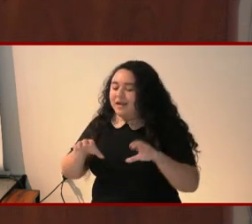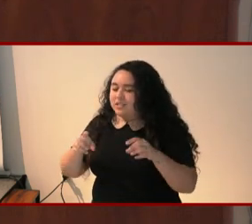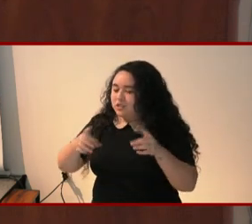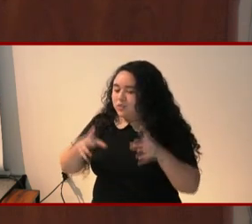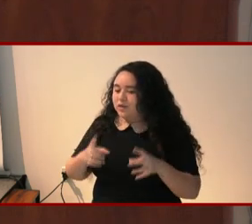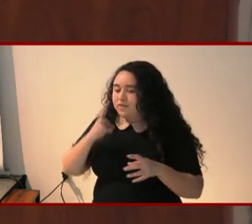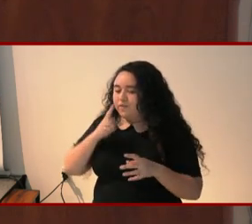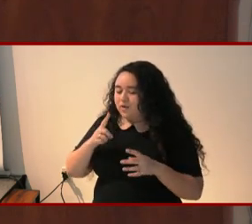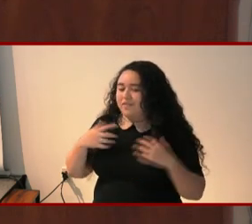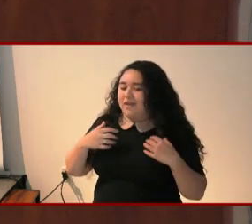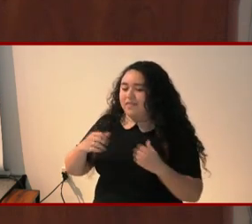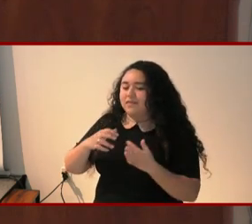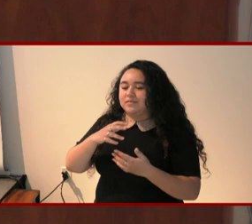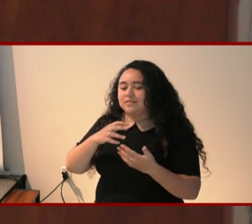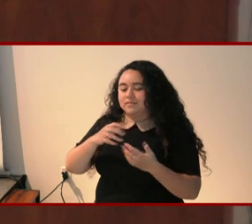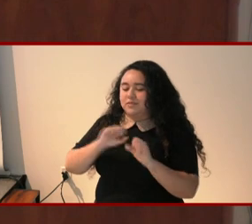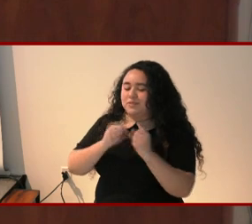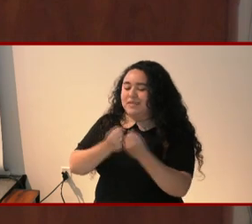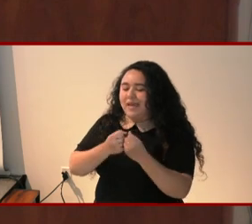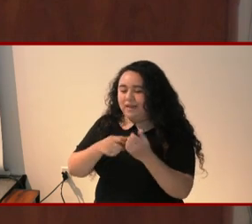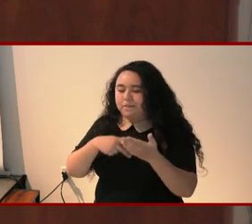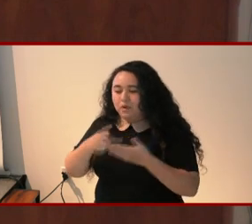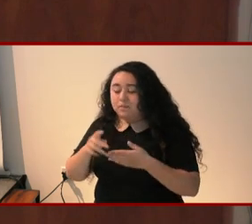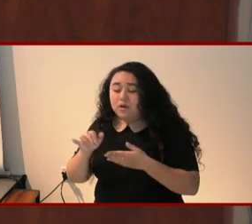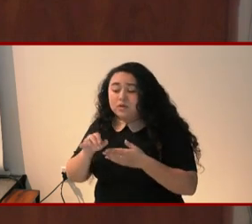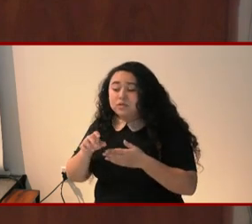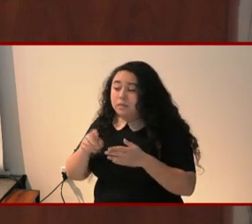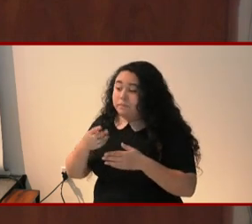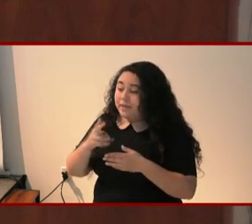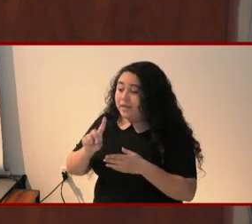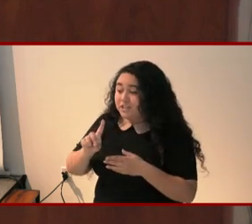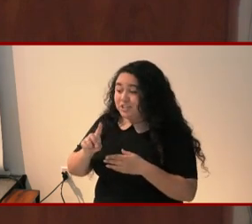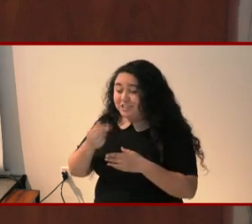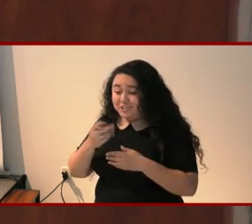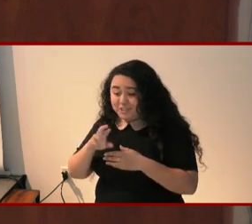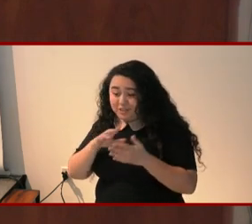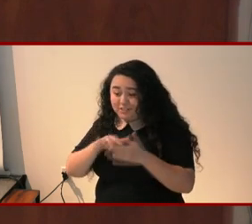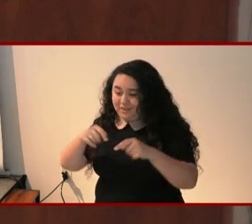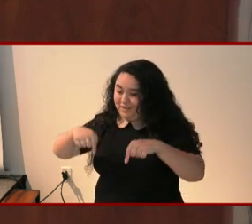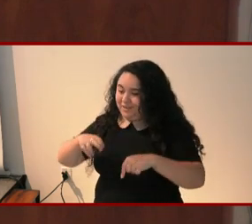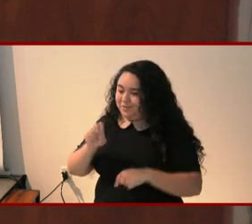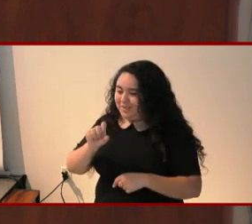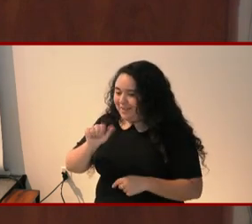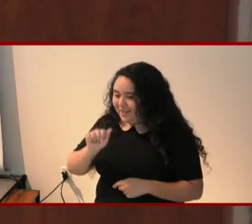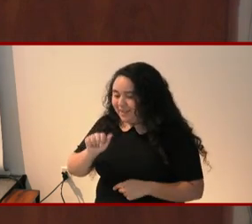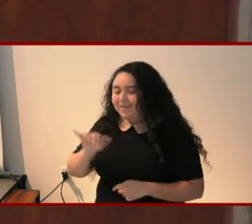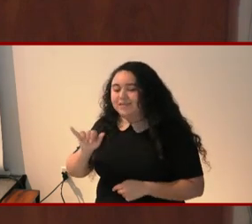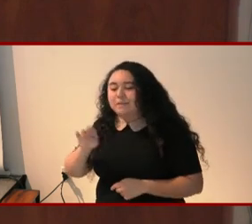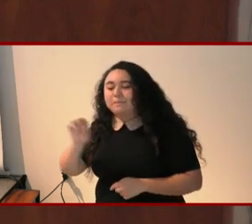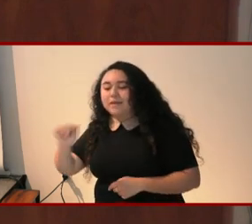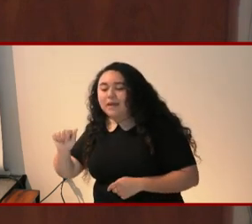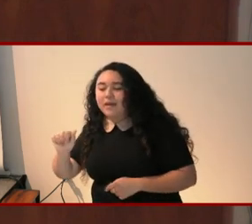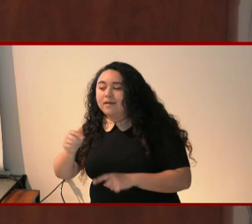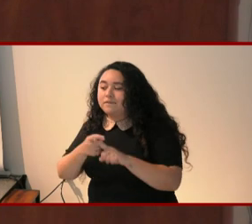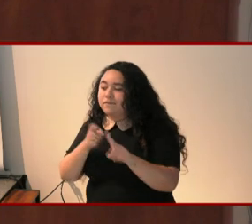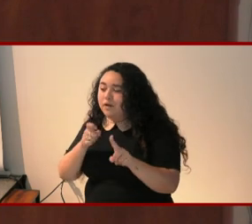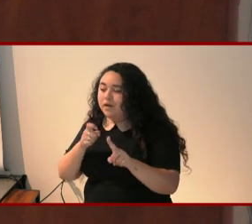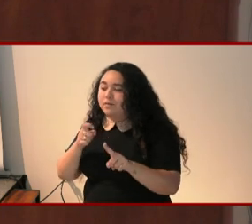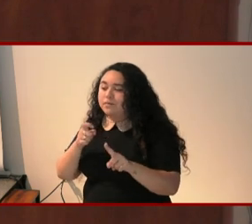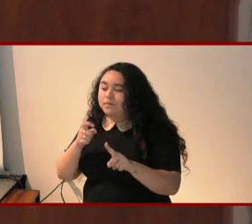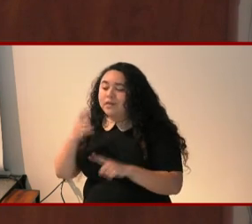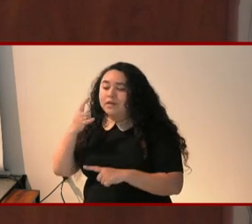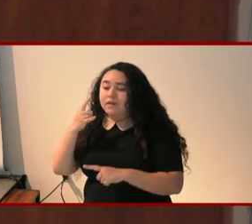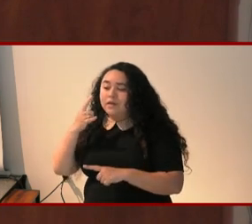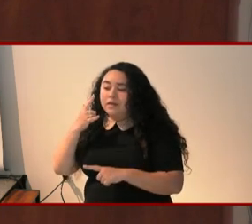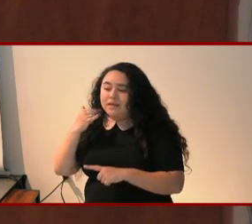Amanda received her doctorate in gender studies right here at UCLA and a Bachelor of Arts degree from Cal State